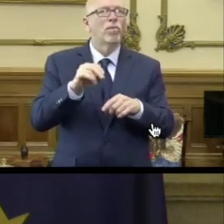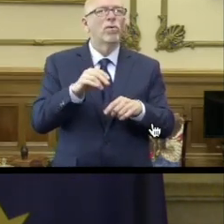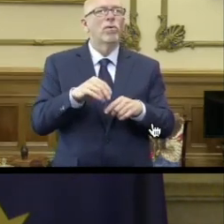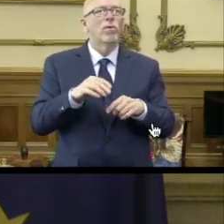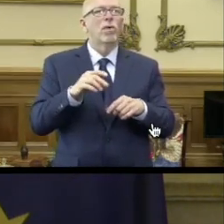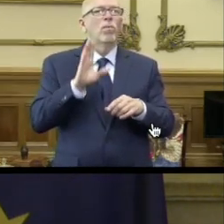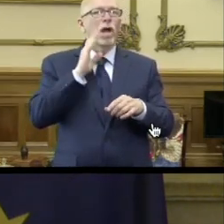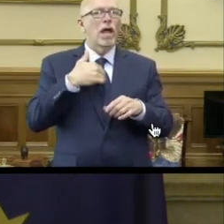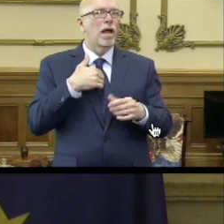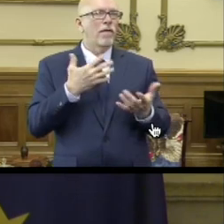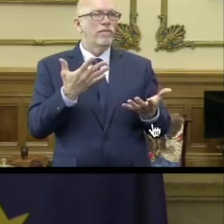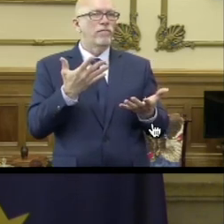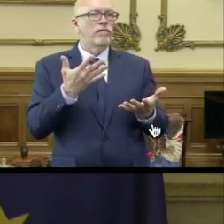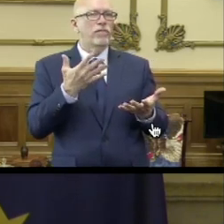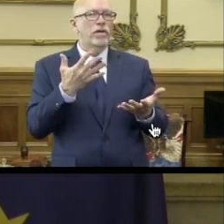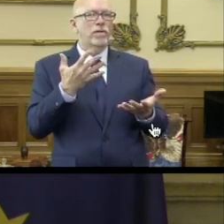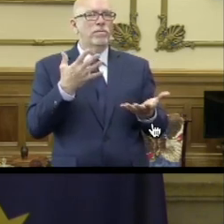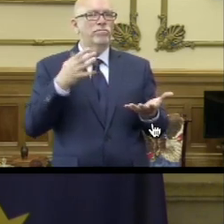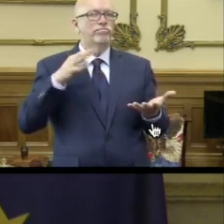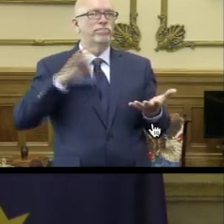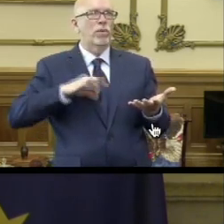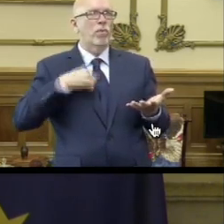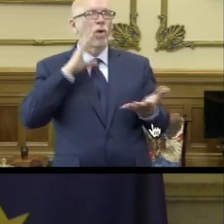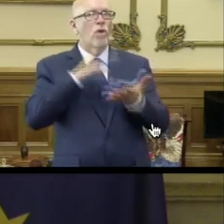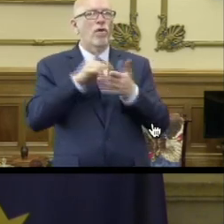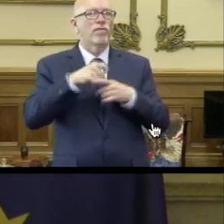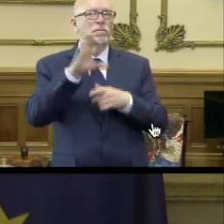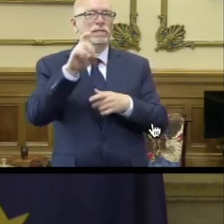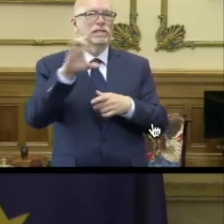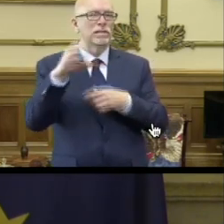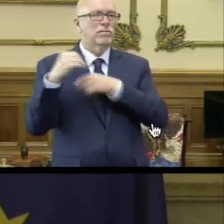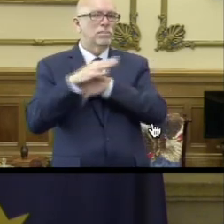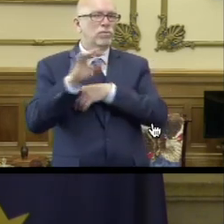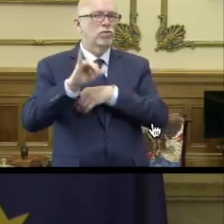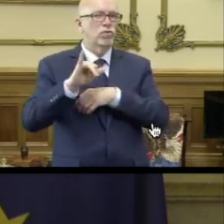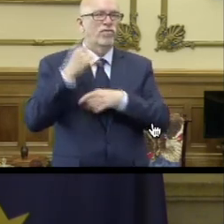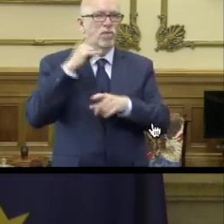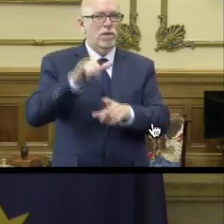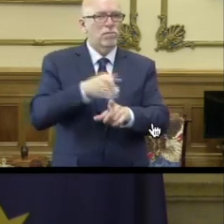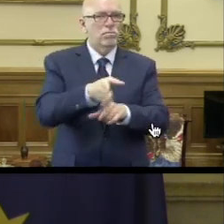the benefit of learning some guidance from the CDC in this particular area.